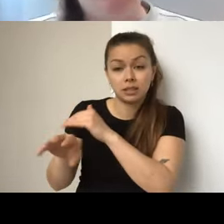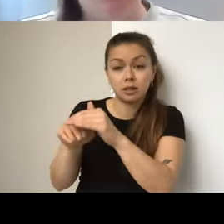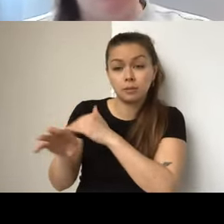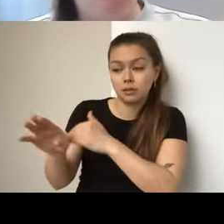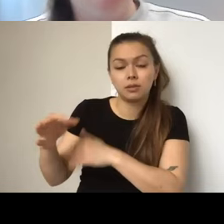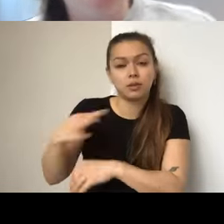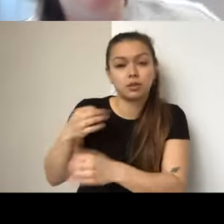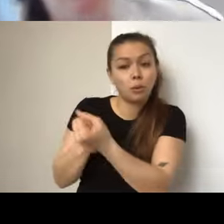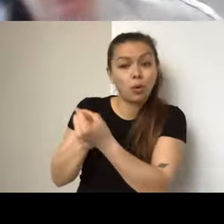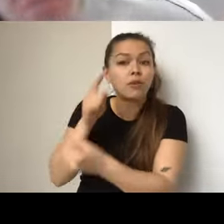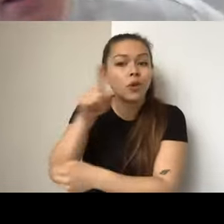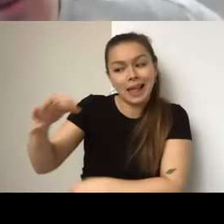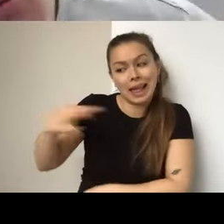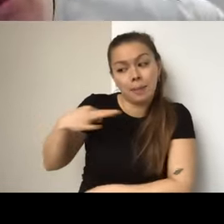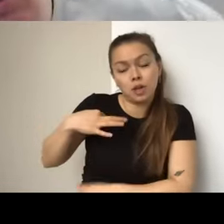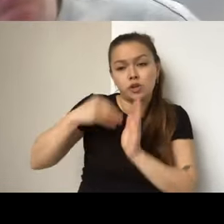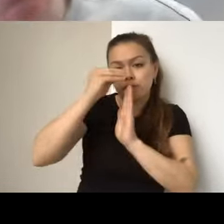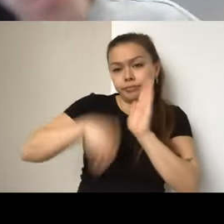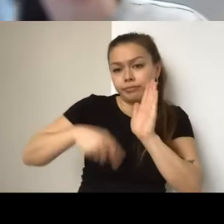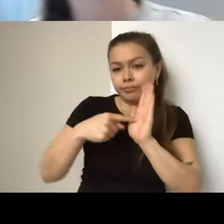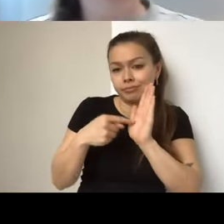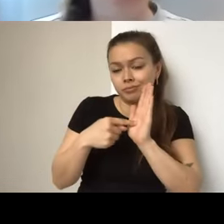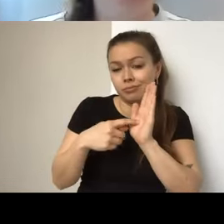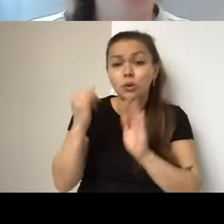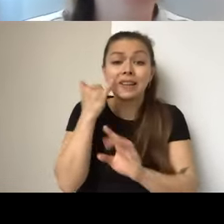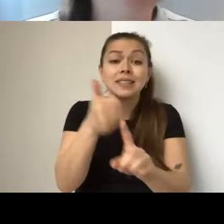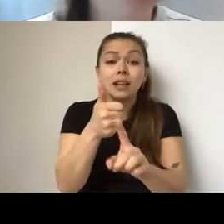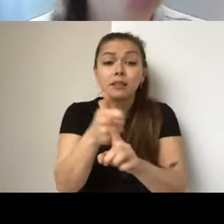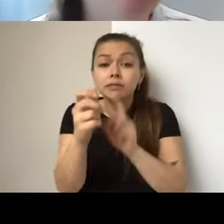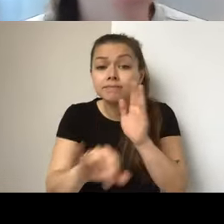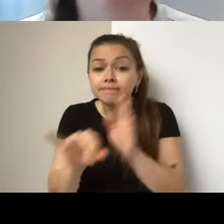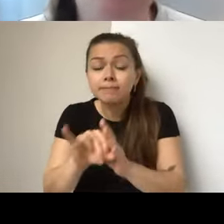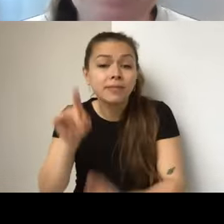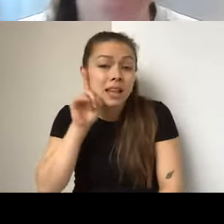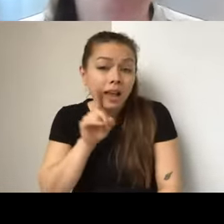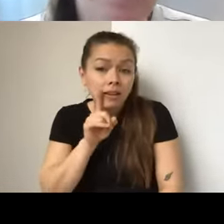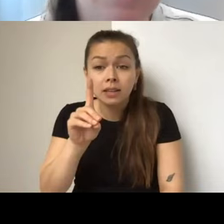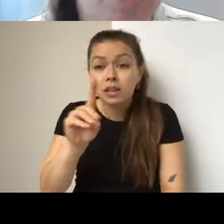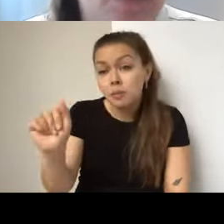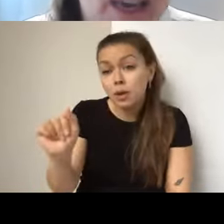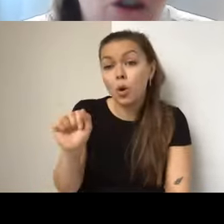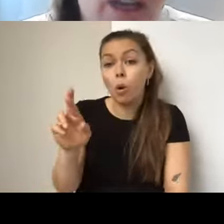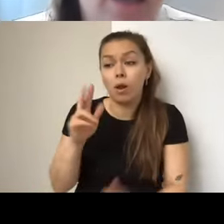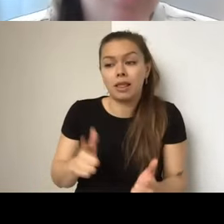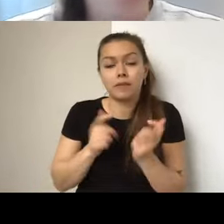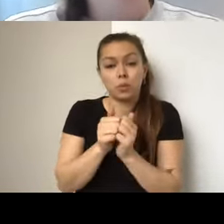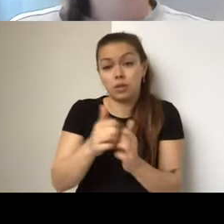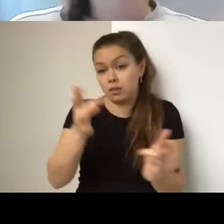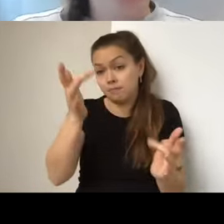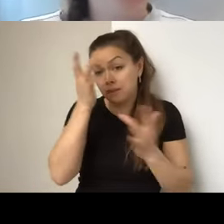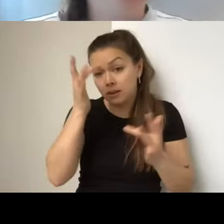identify as deaf, disabled or living with mental illness, and you need support to complete the grant application,